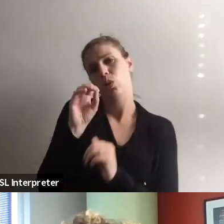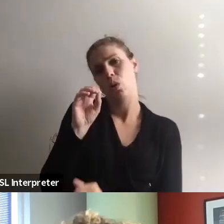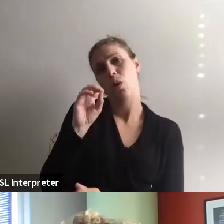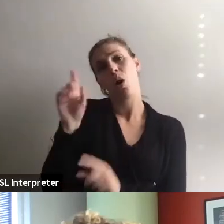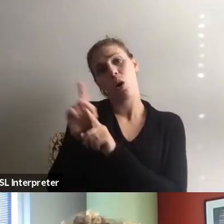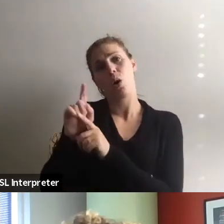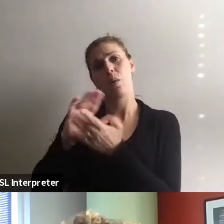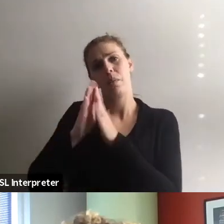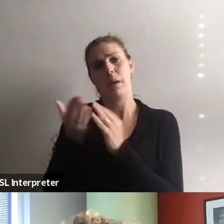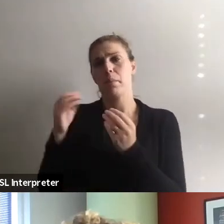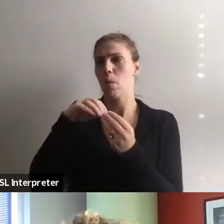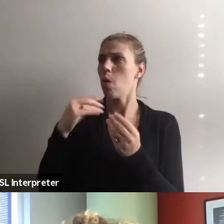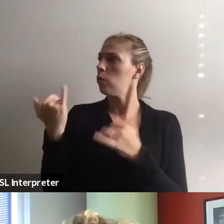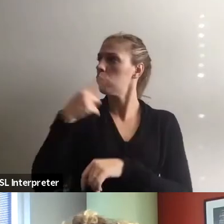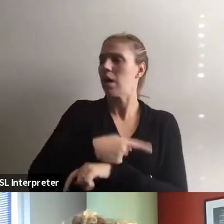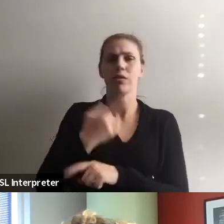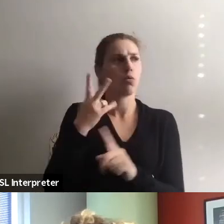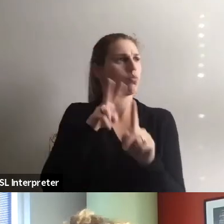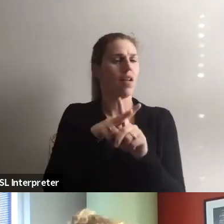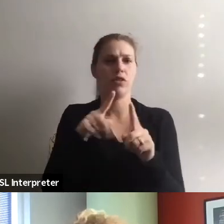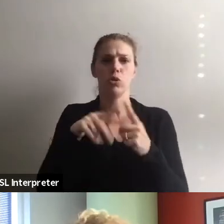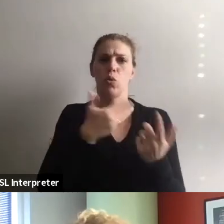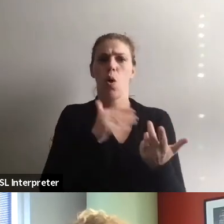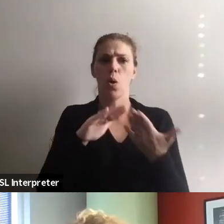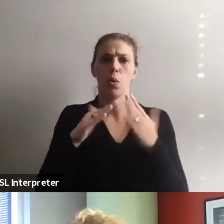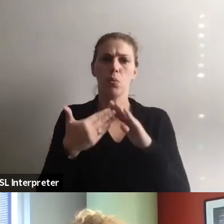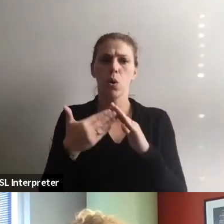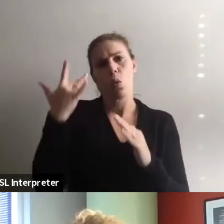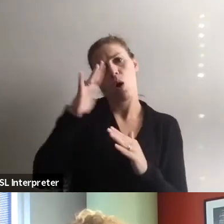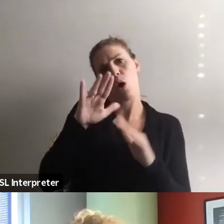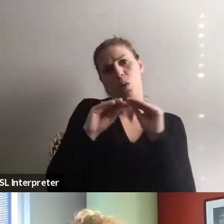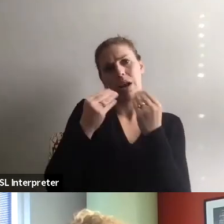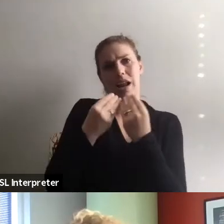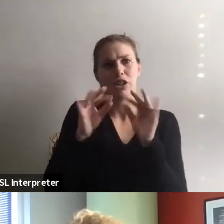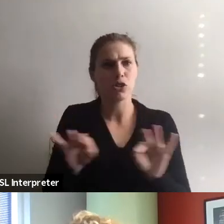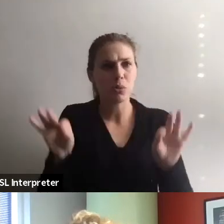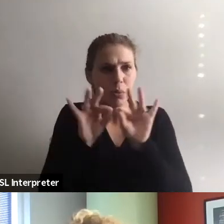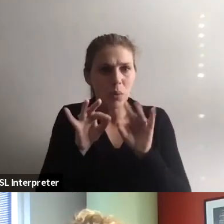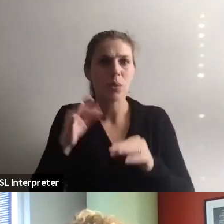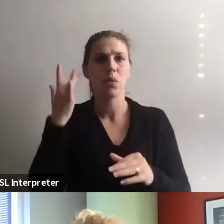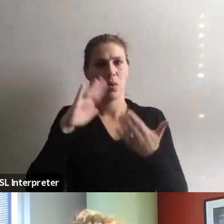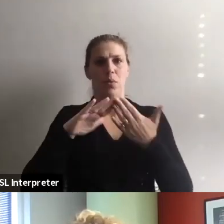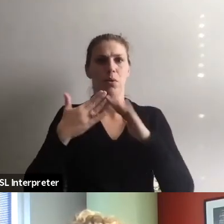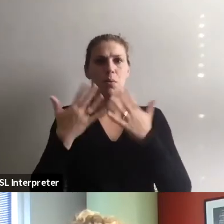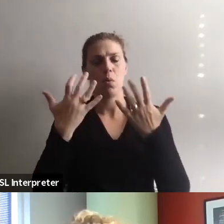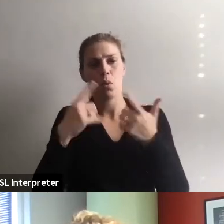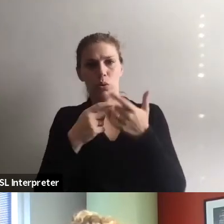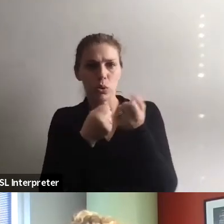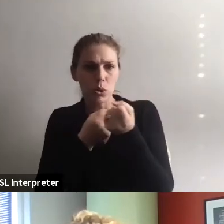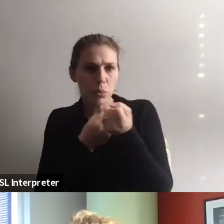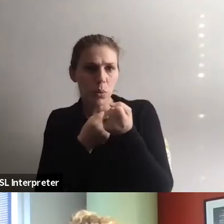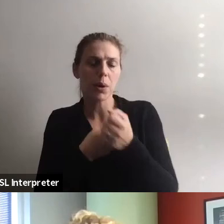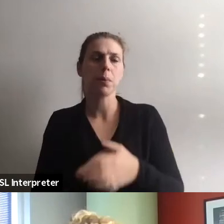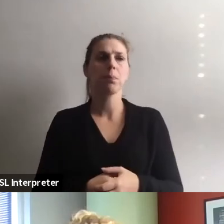becoming really relevant to the community. Why is it, why is your organization important? Why would the community want to support it?